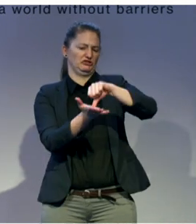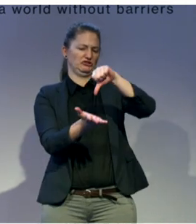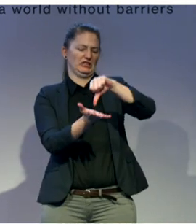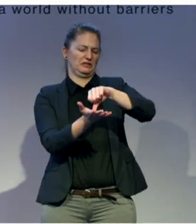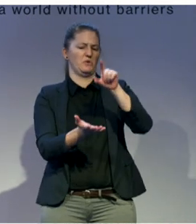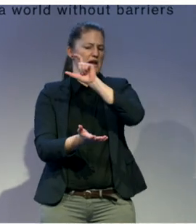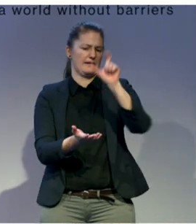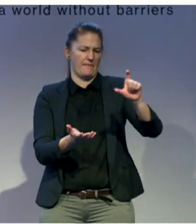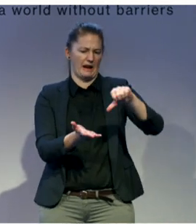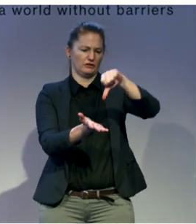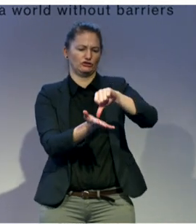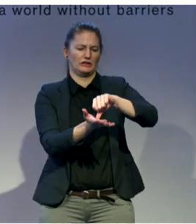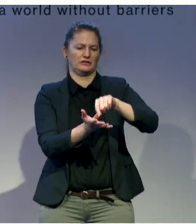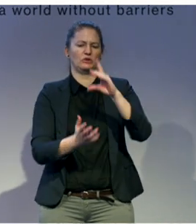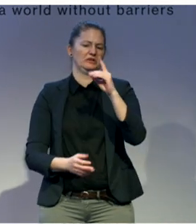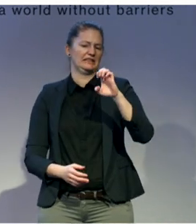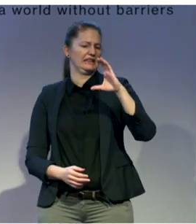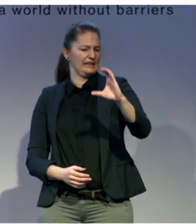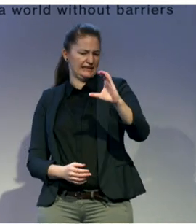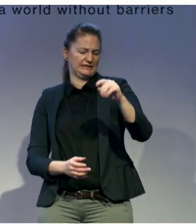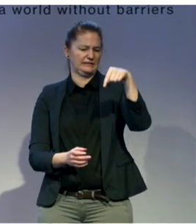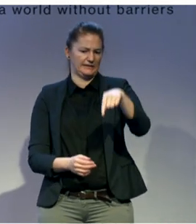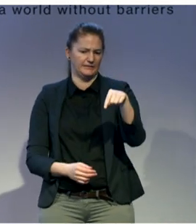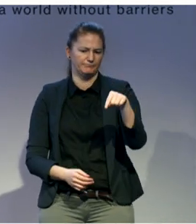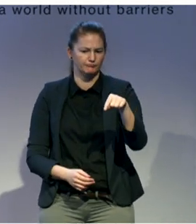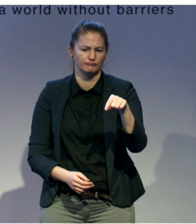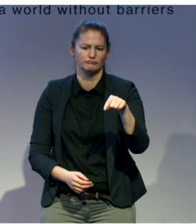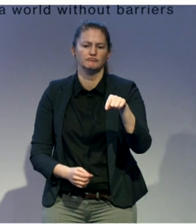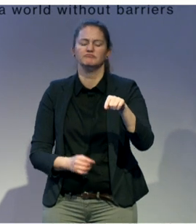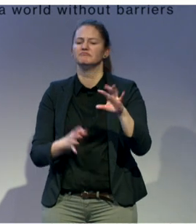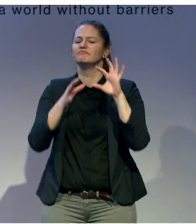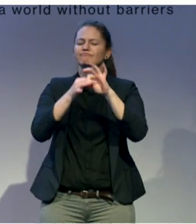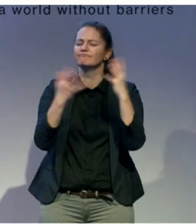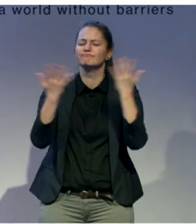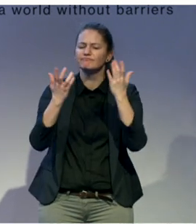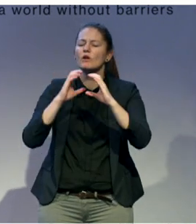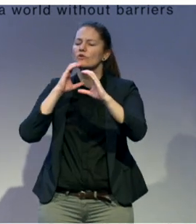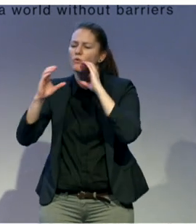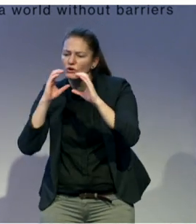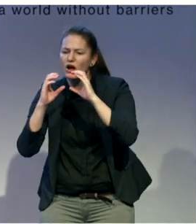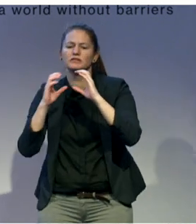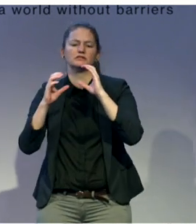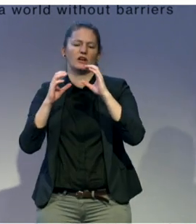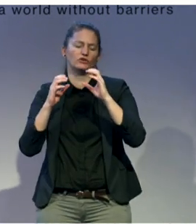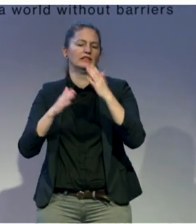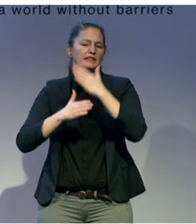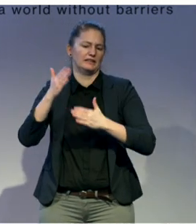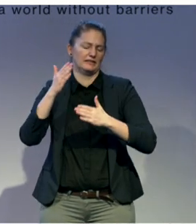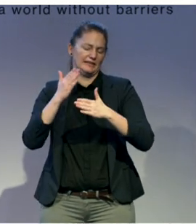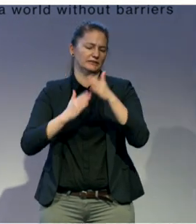DEC Nepal, Disabled Empowerment and Communication Center, Nepal, established in 2007, with